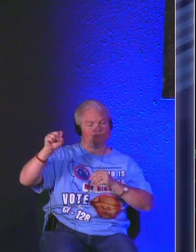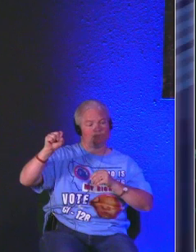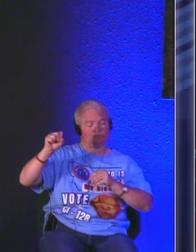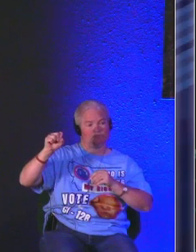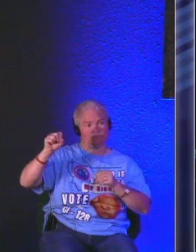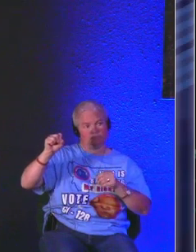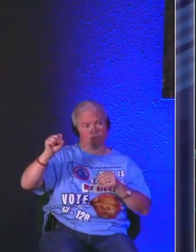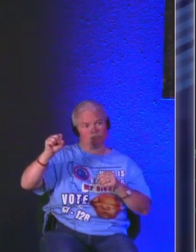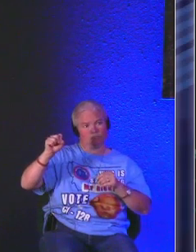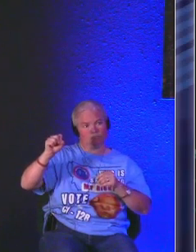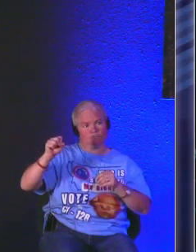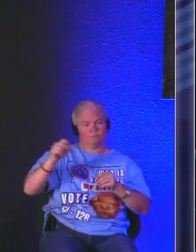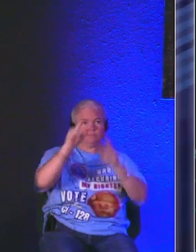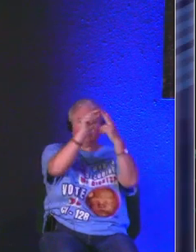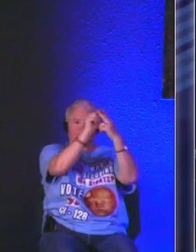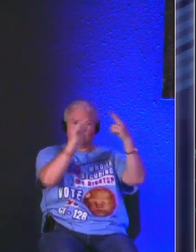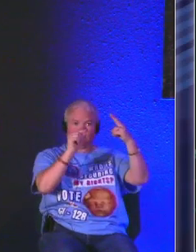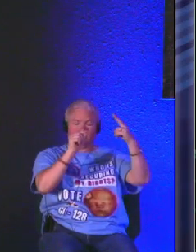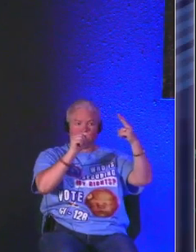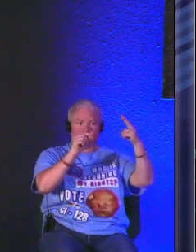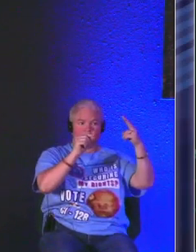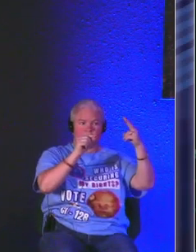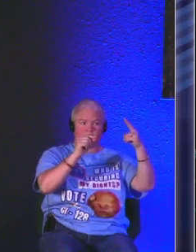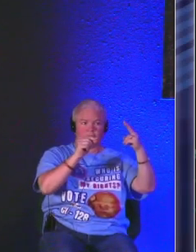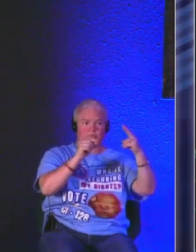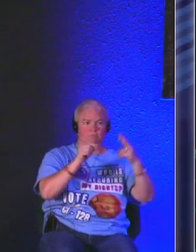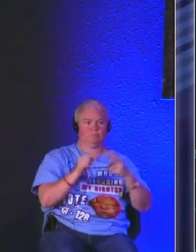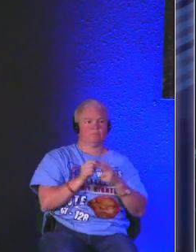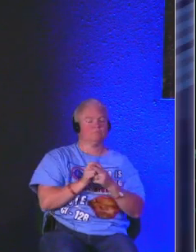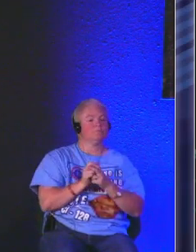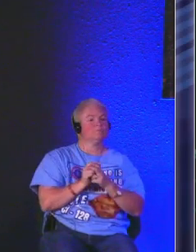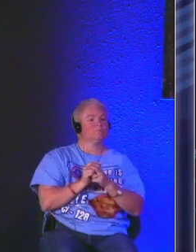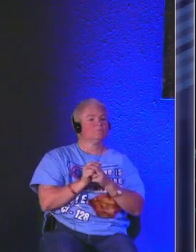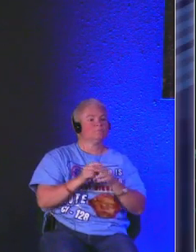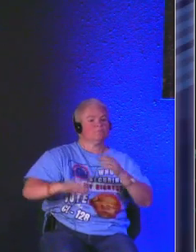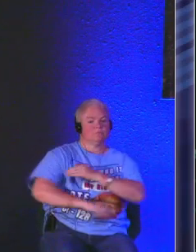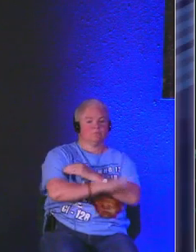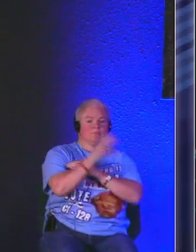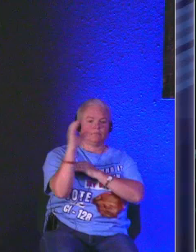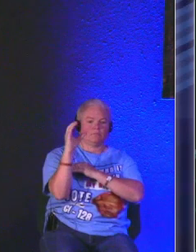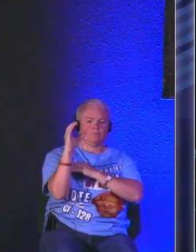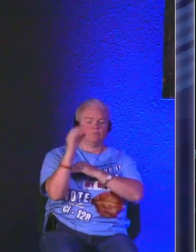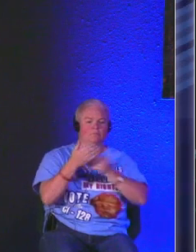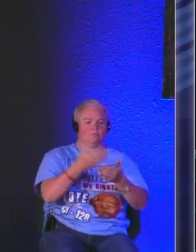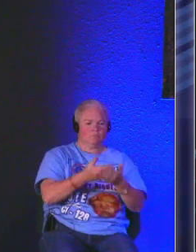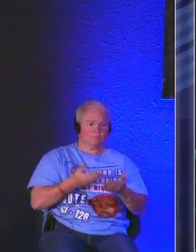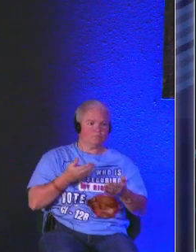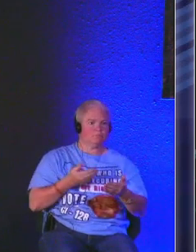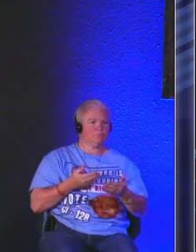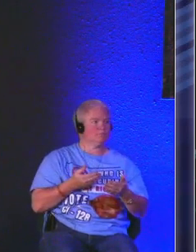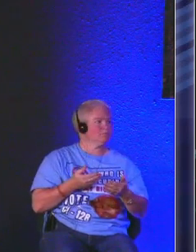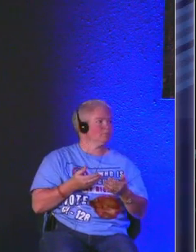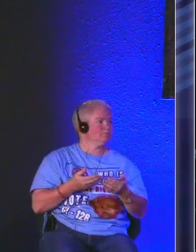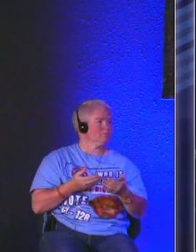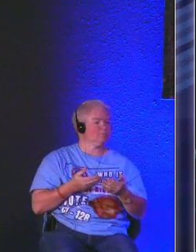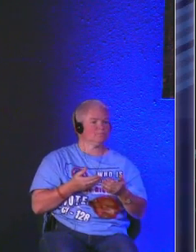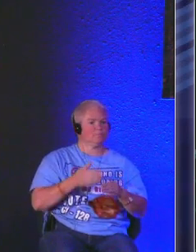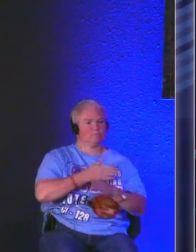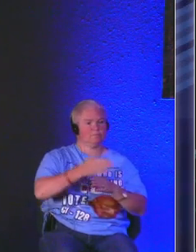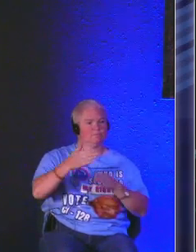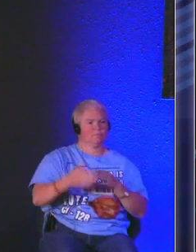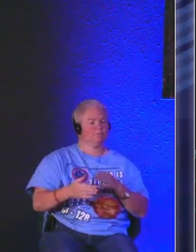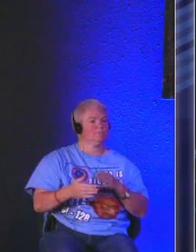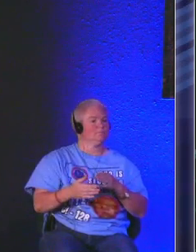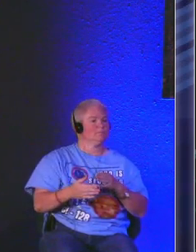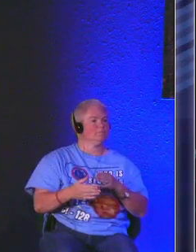that does the chosen and everything and there's some other good ones coming up before christmas so and